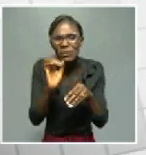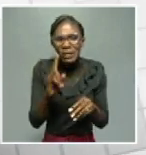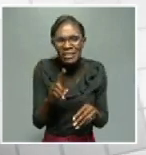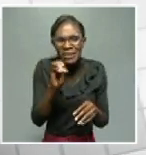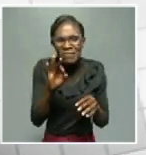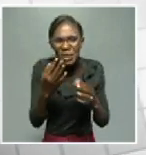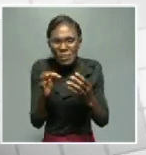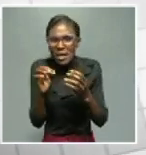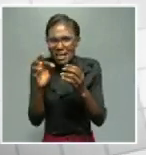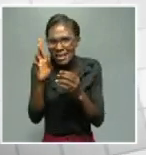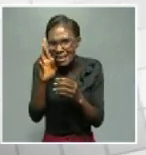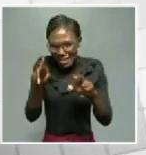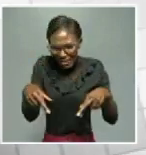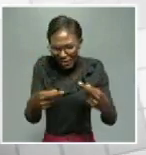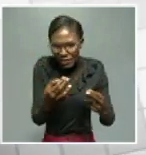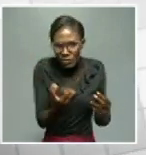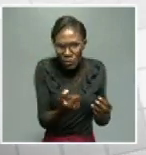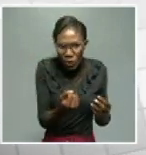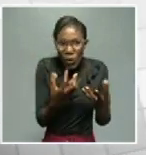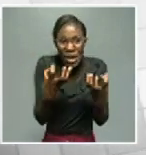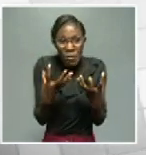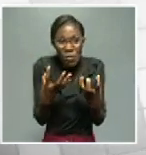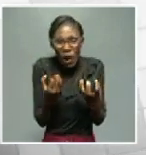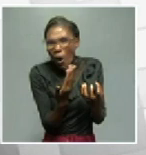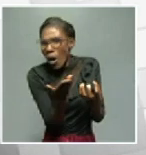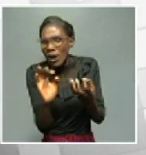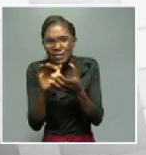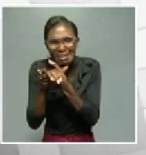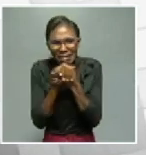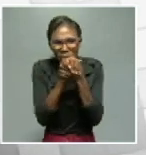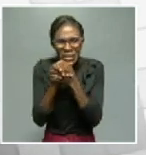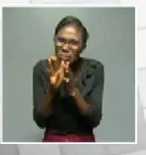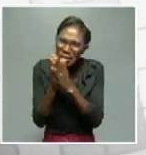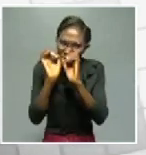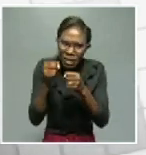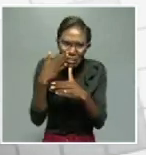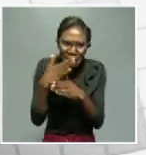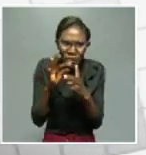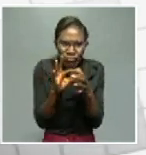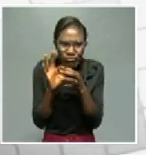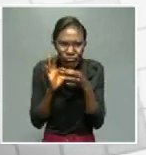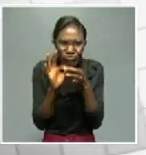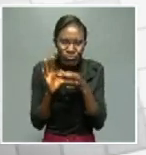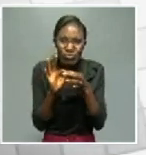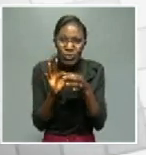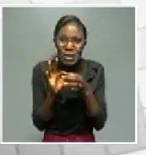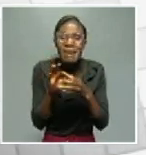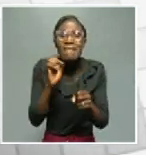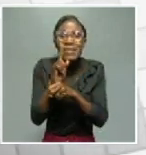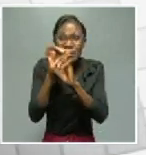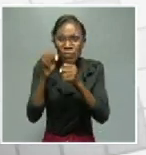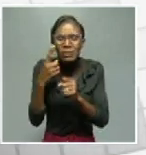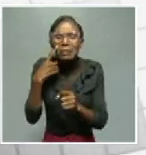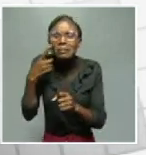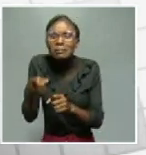permit through good coordination among the various stakeholders, we need to strongly consider the possibility